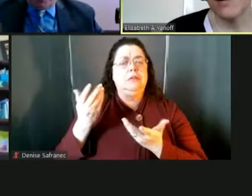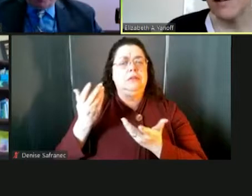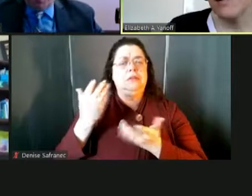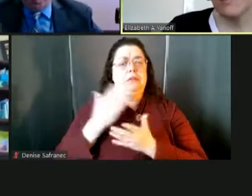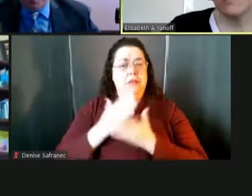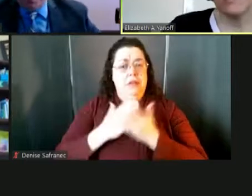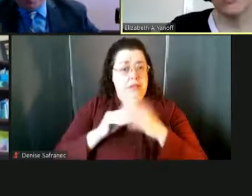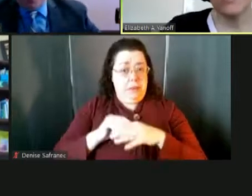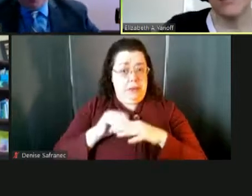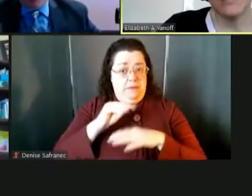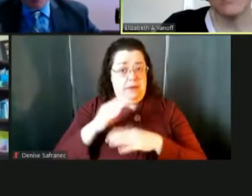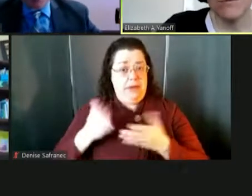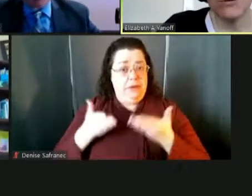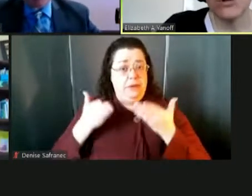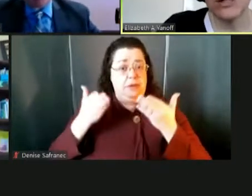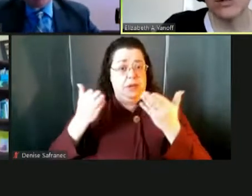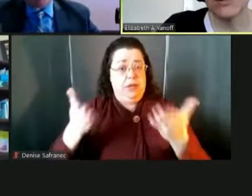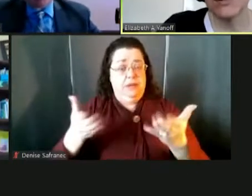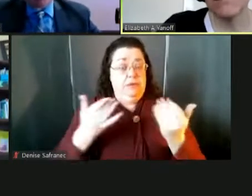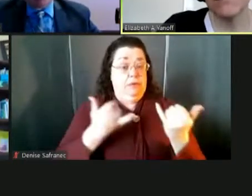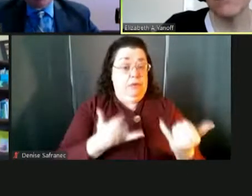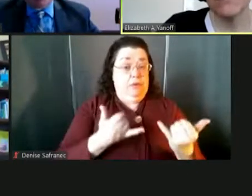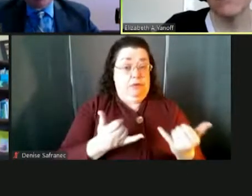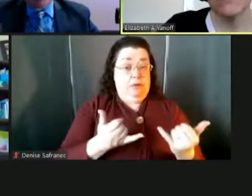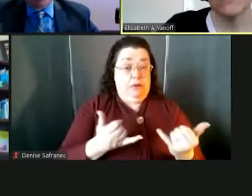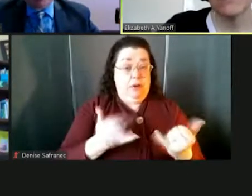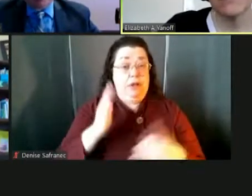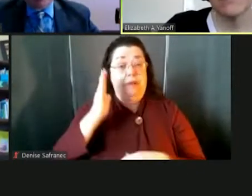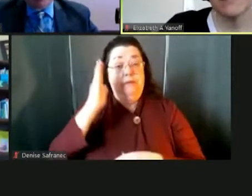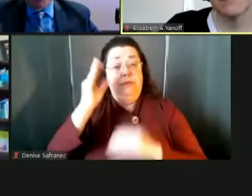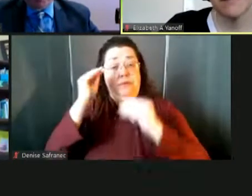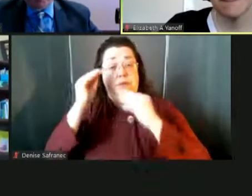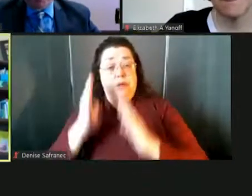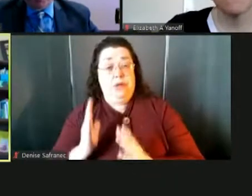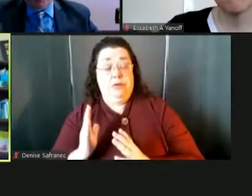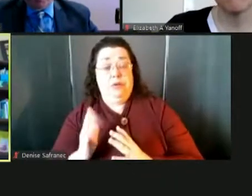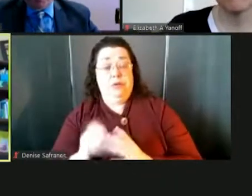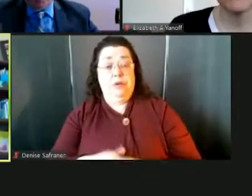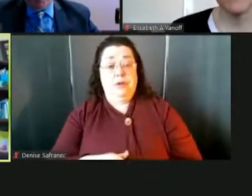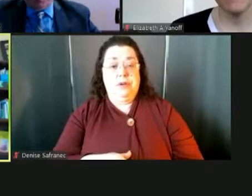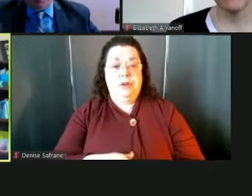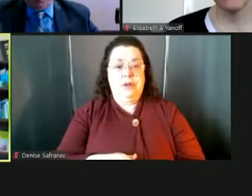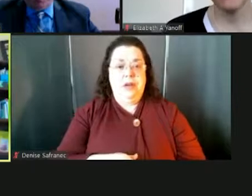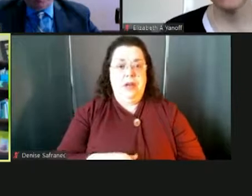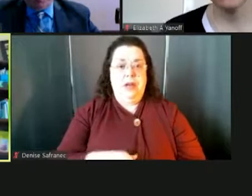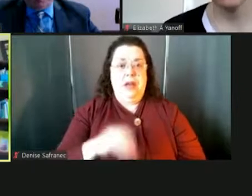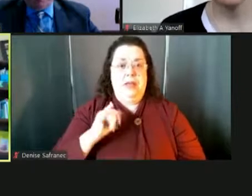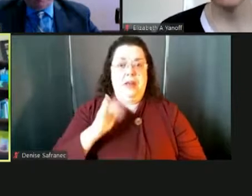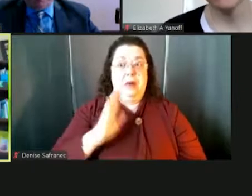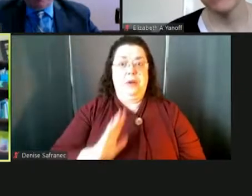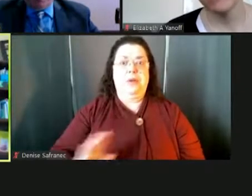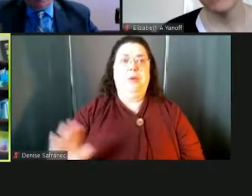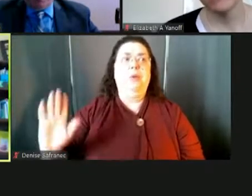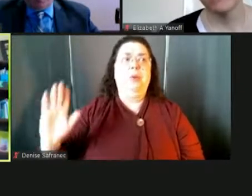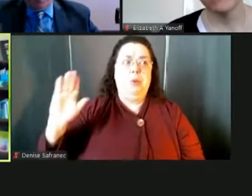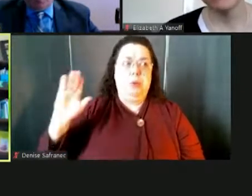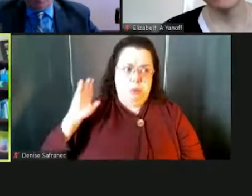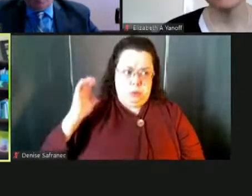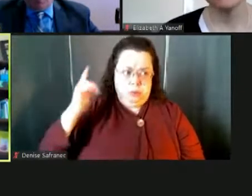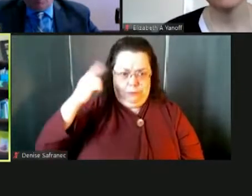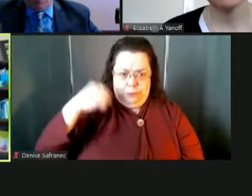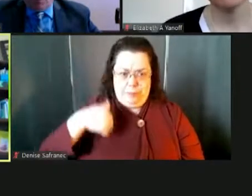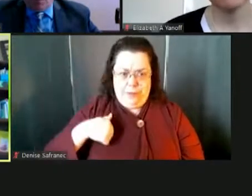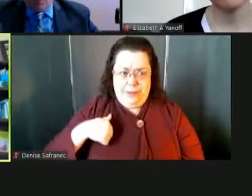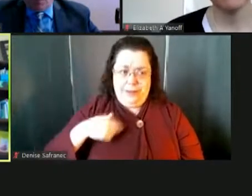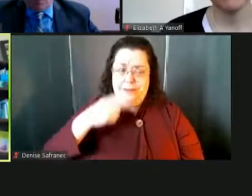our, uh, current and future teachers? Um, more than a few years ago, but thank you. Um, it's, it's been fun. So thank